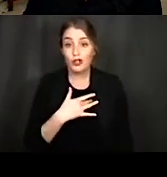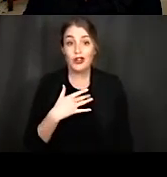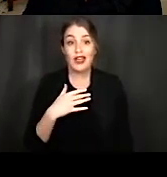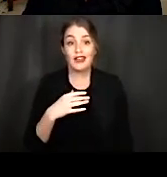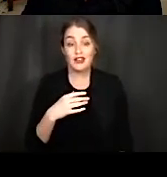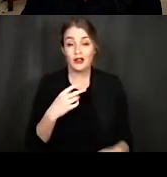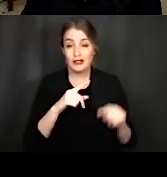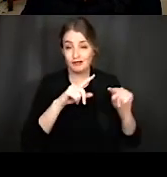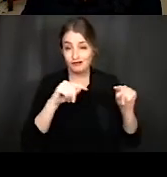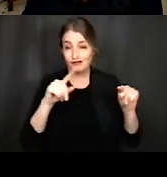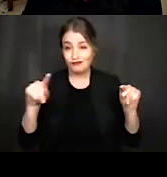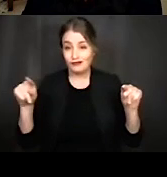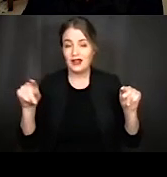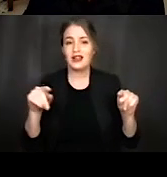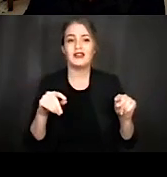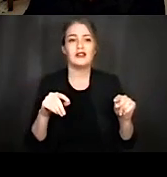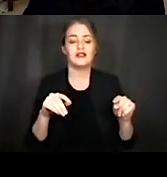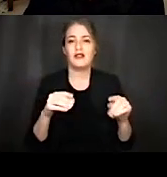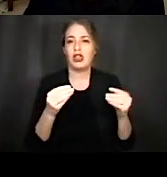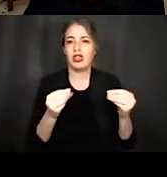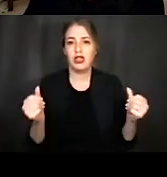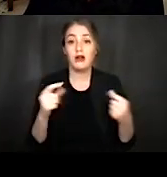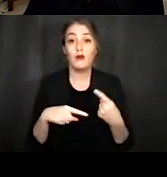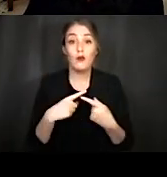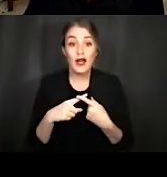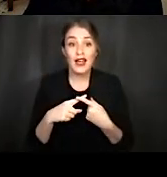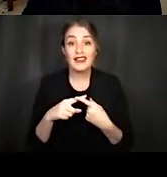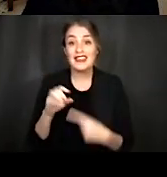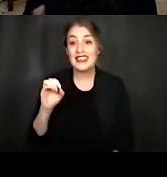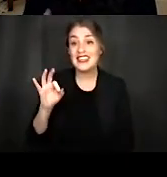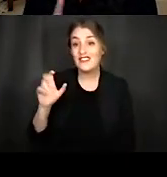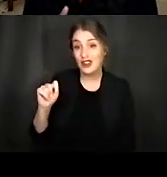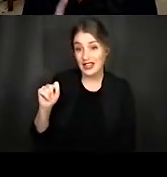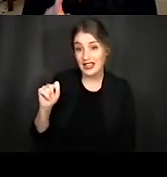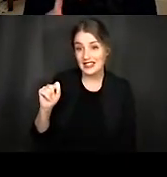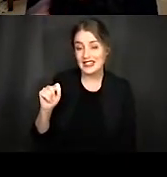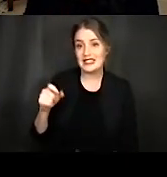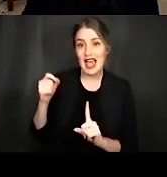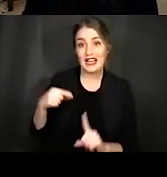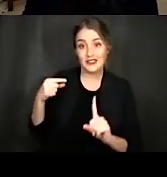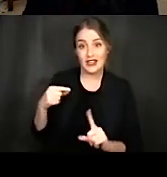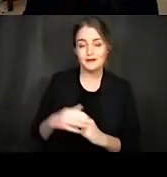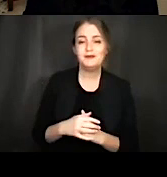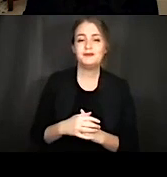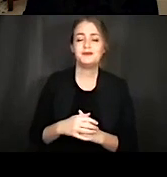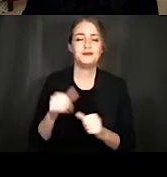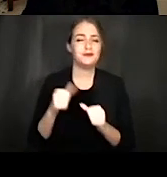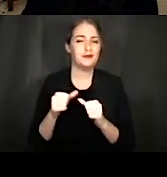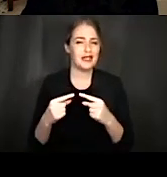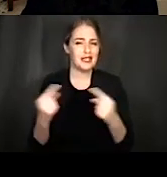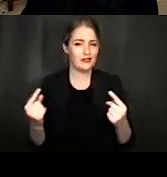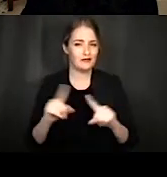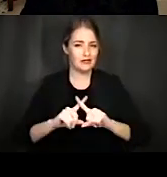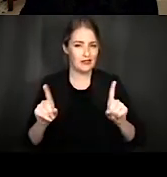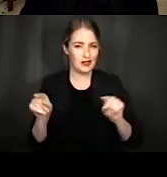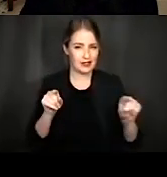response to sound completely disappears when the efferents are activated. Now remember that the only difference between these two